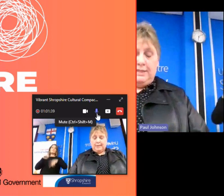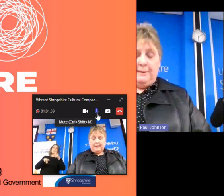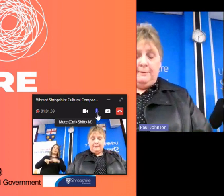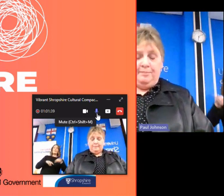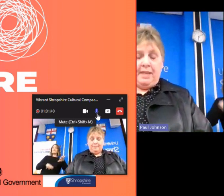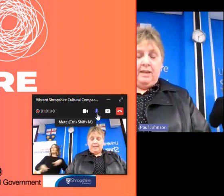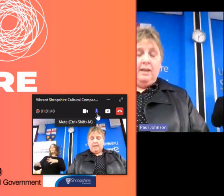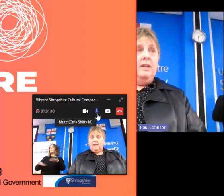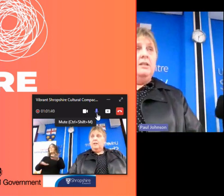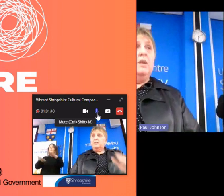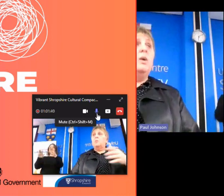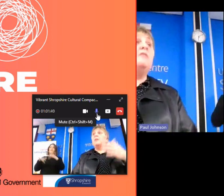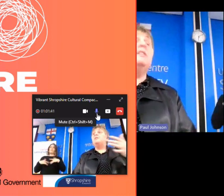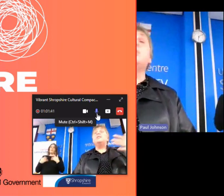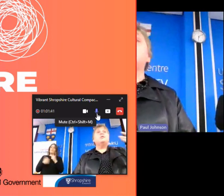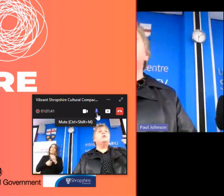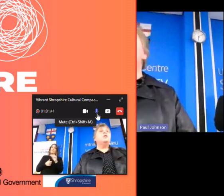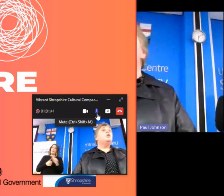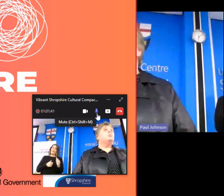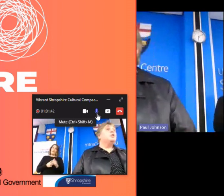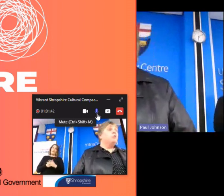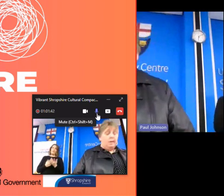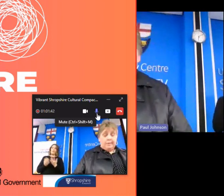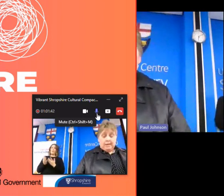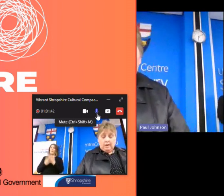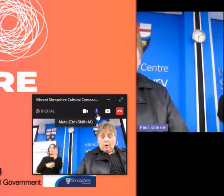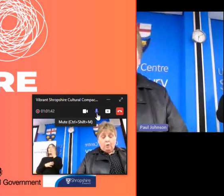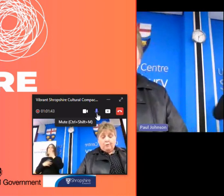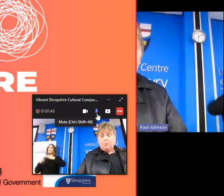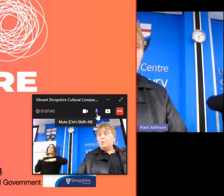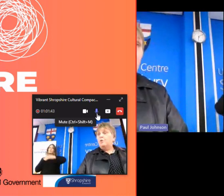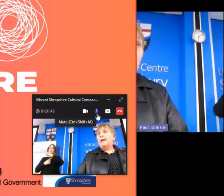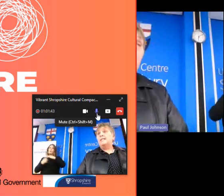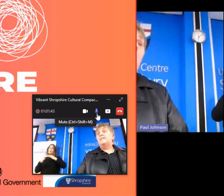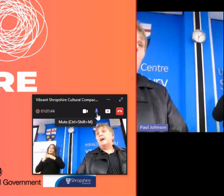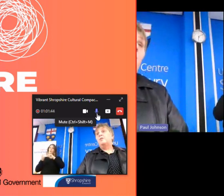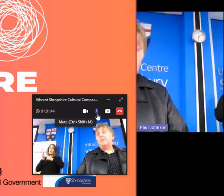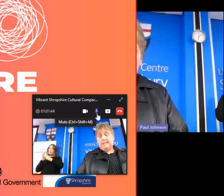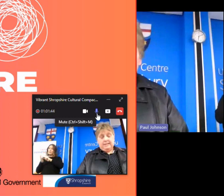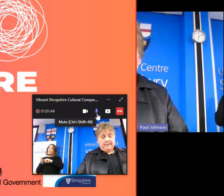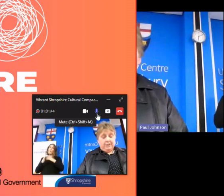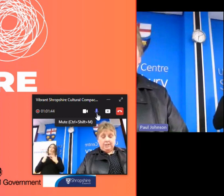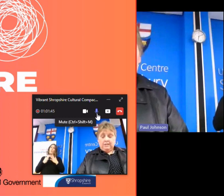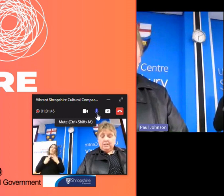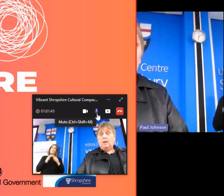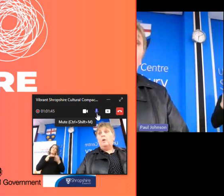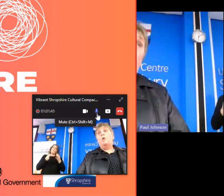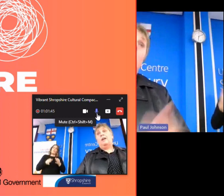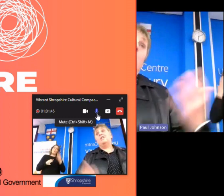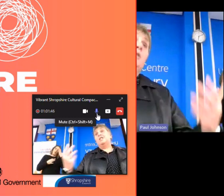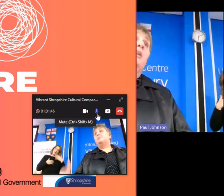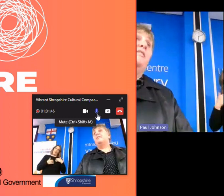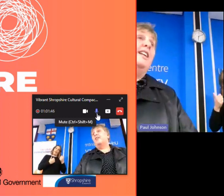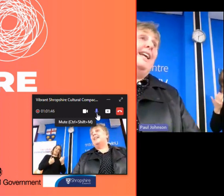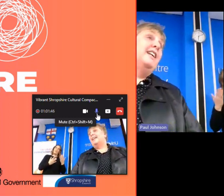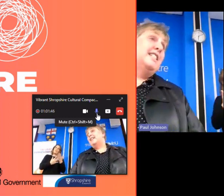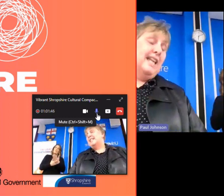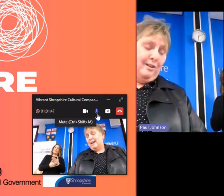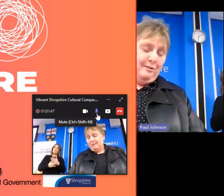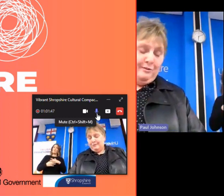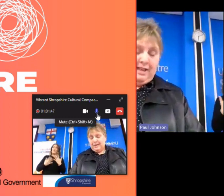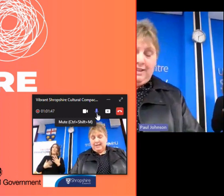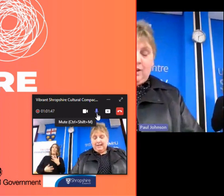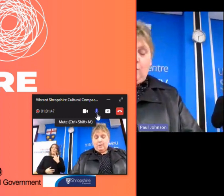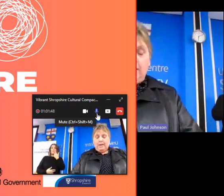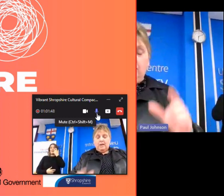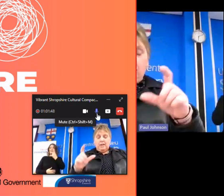so much better so whether it's through social prescribing or formal creative health interventions or actually just by finding it